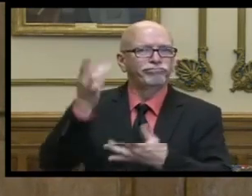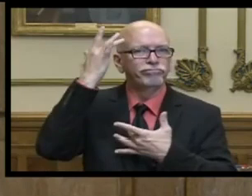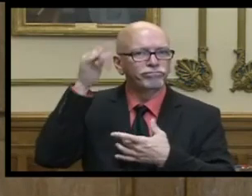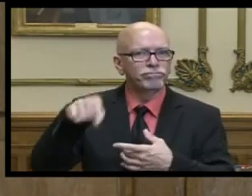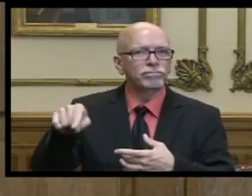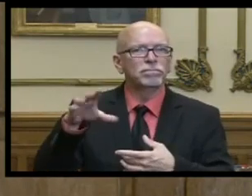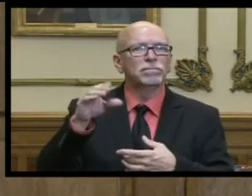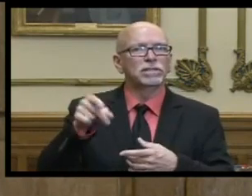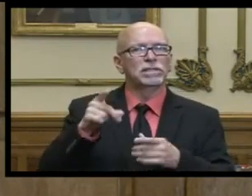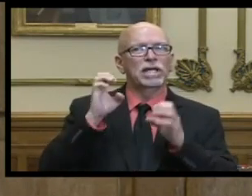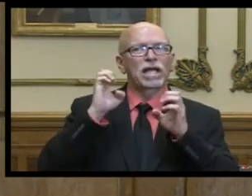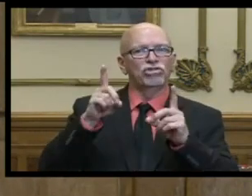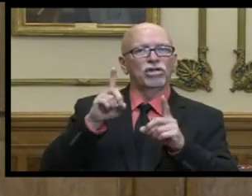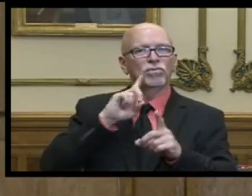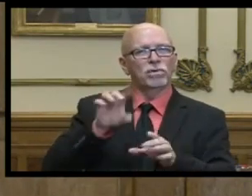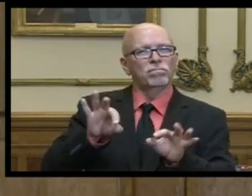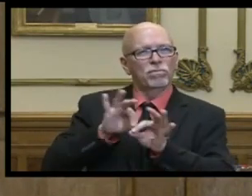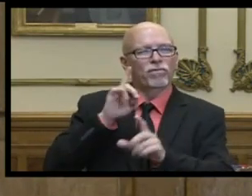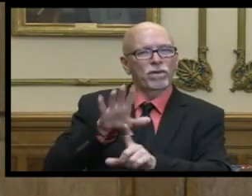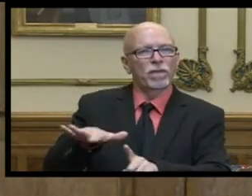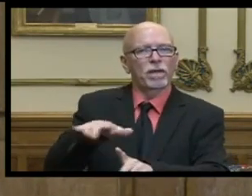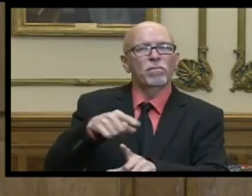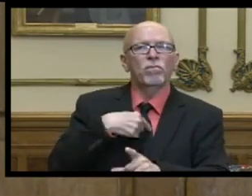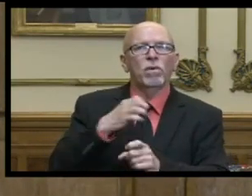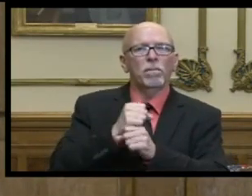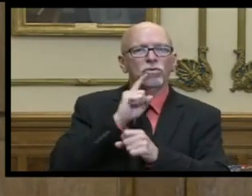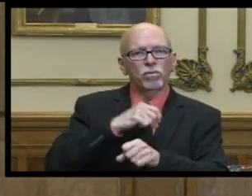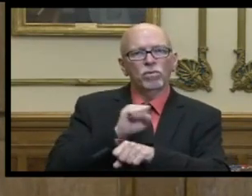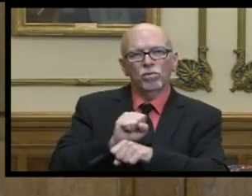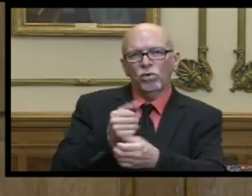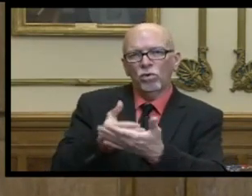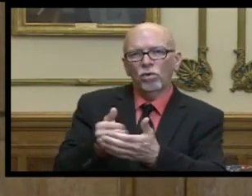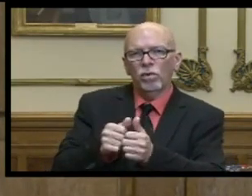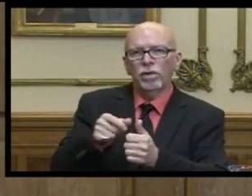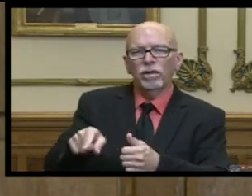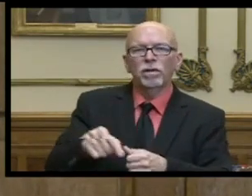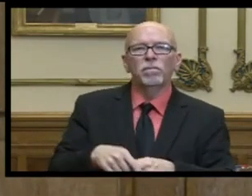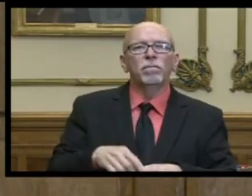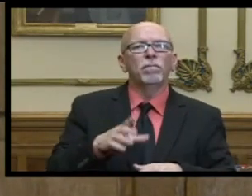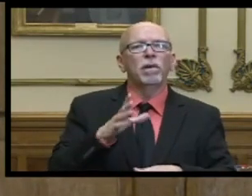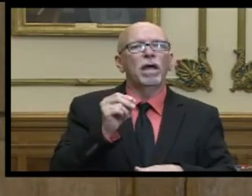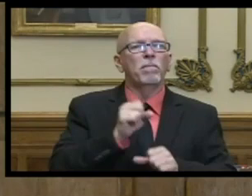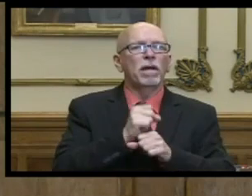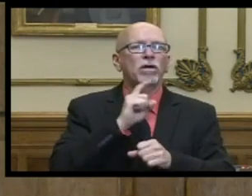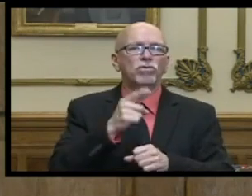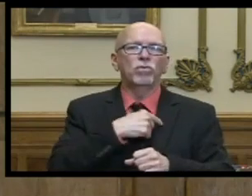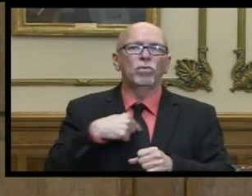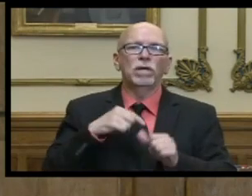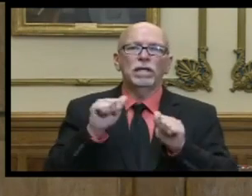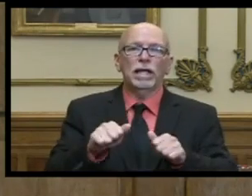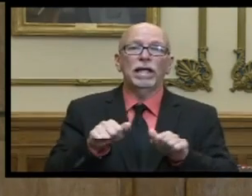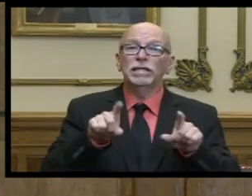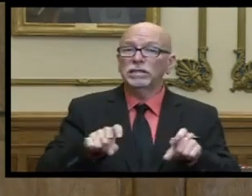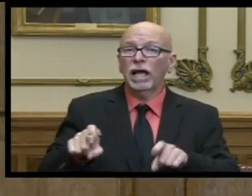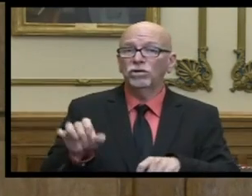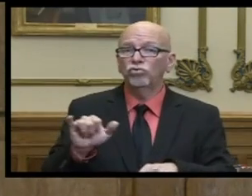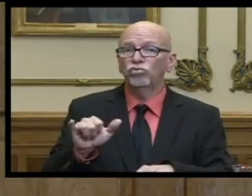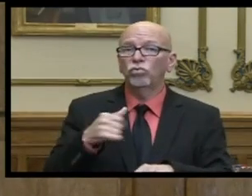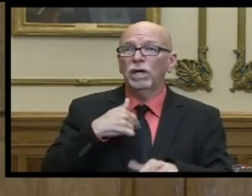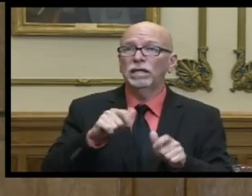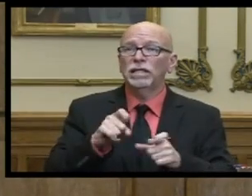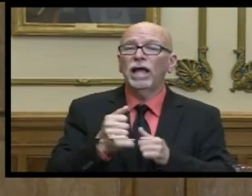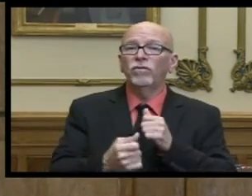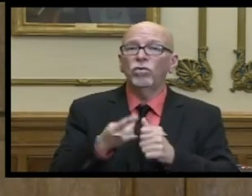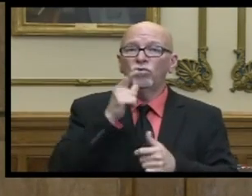that really resonates with that population we're working on very closely um and then that ability to make sure that we can test everyone